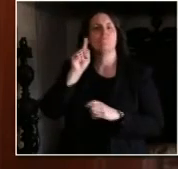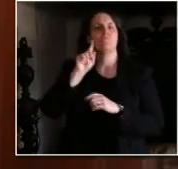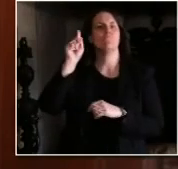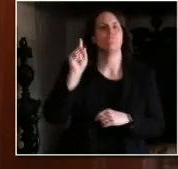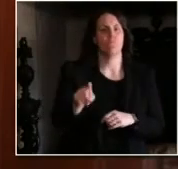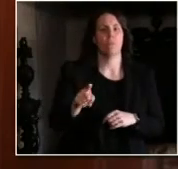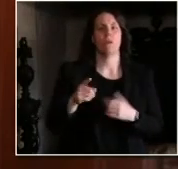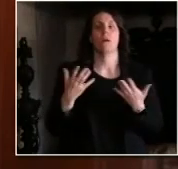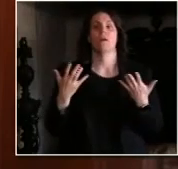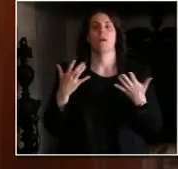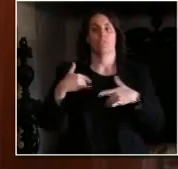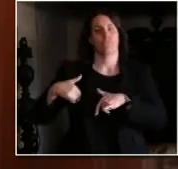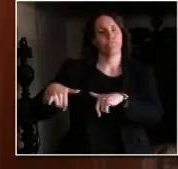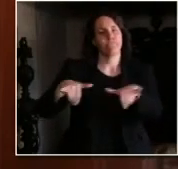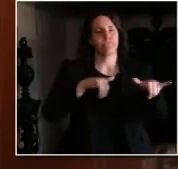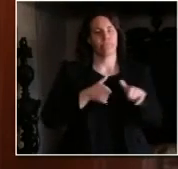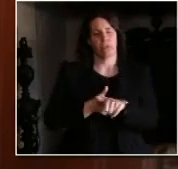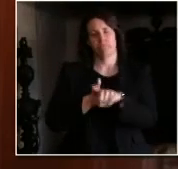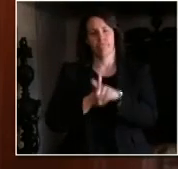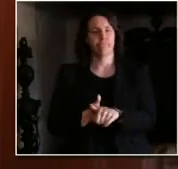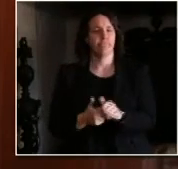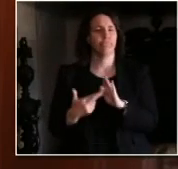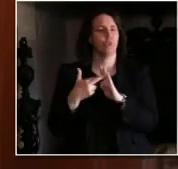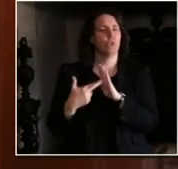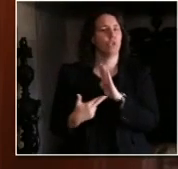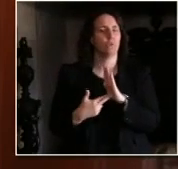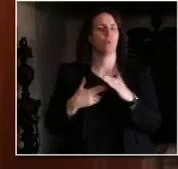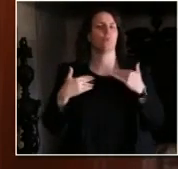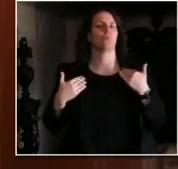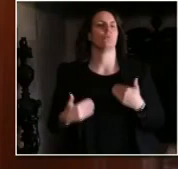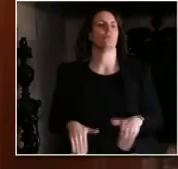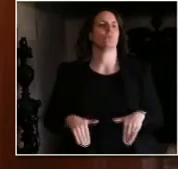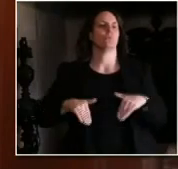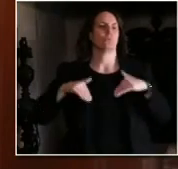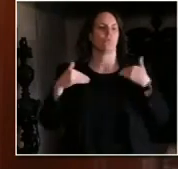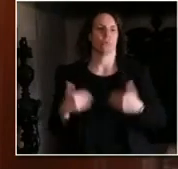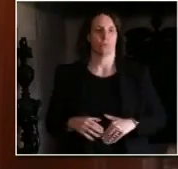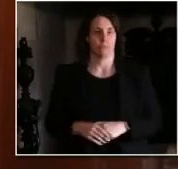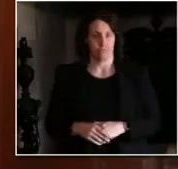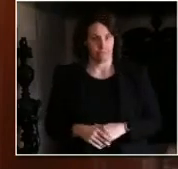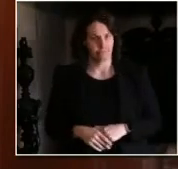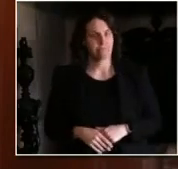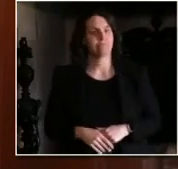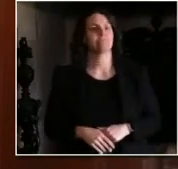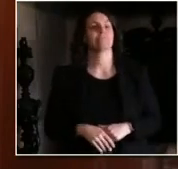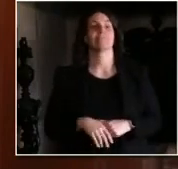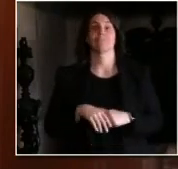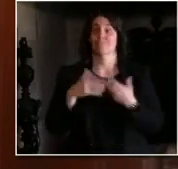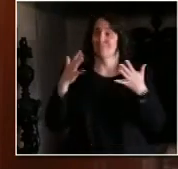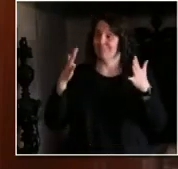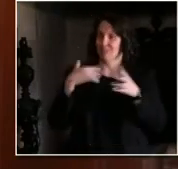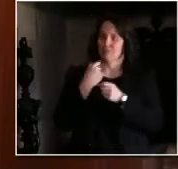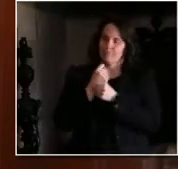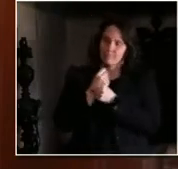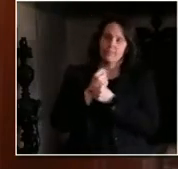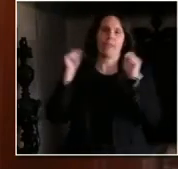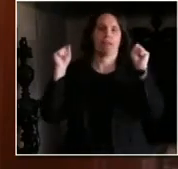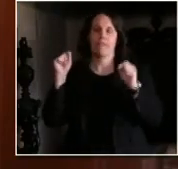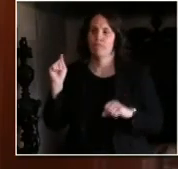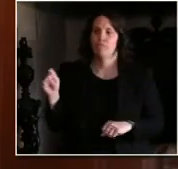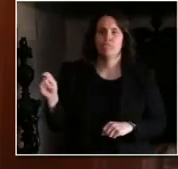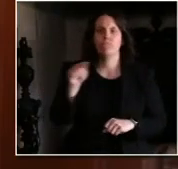three months of Safer at Home, our data shows that we have saved at least 300 lives, and perhaps as many as 1,400